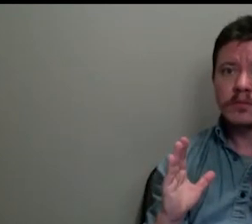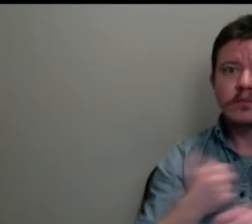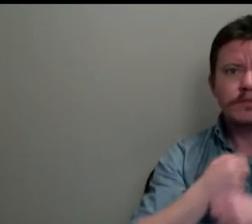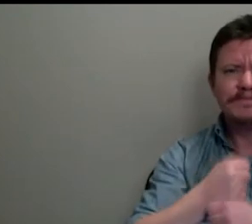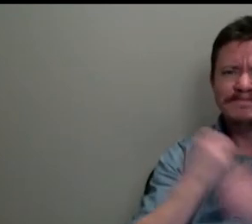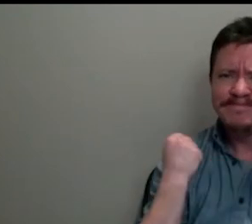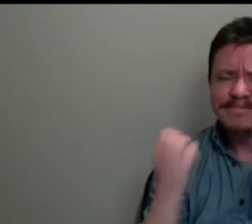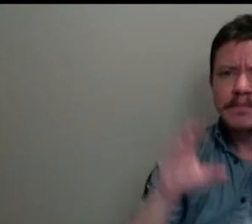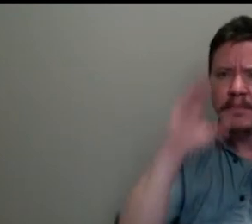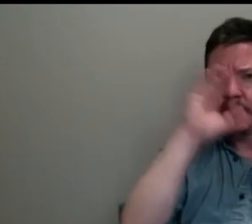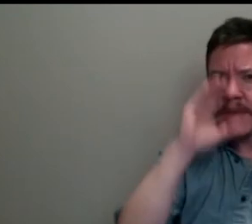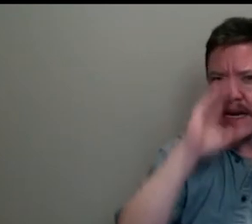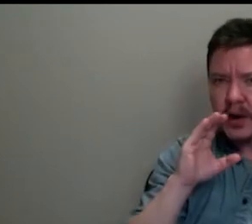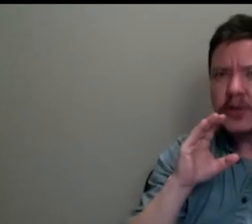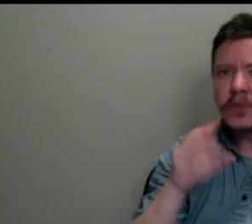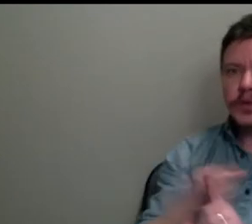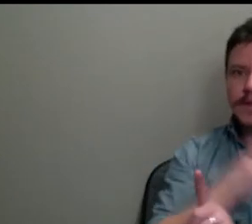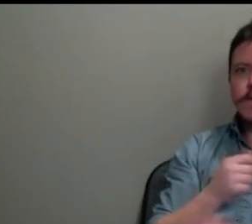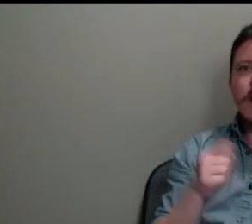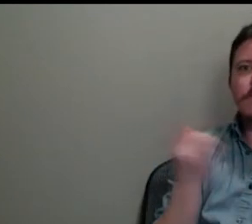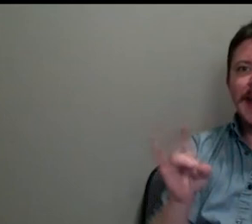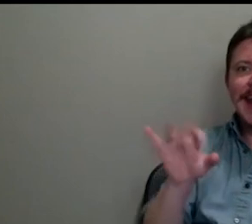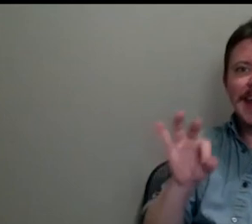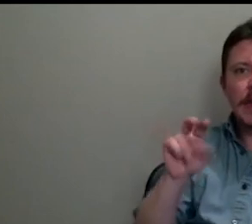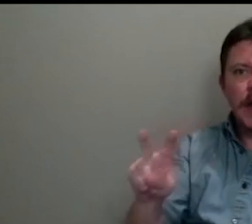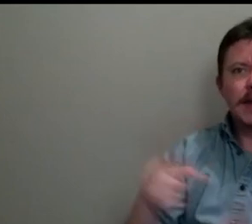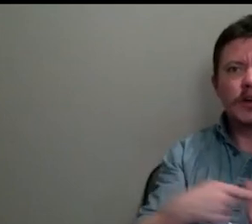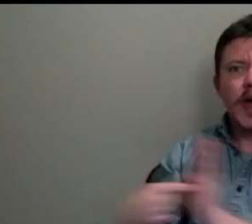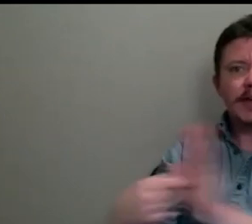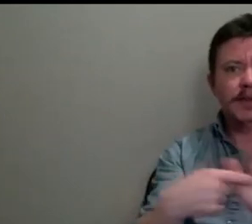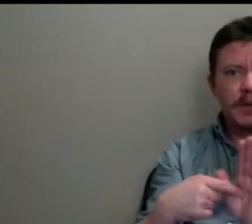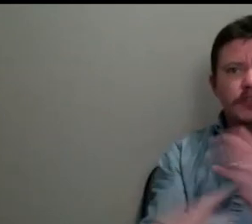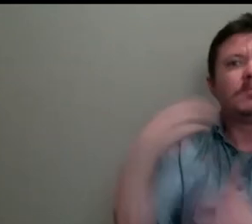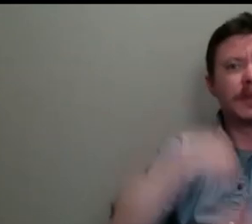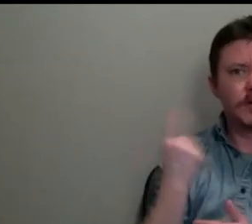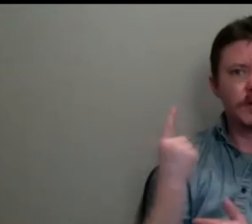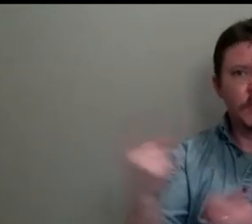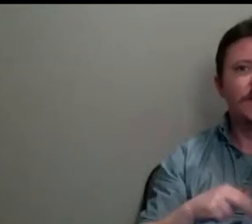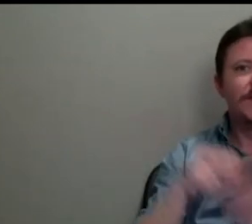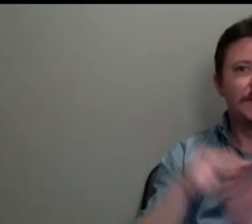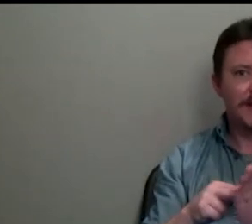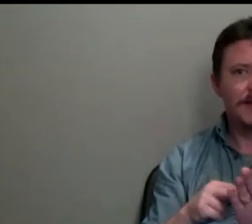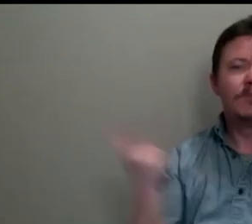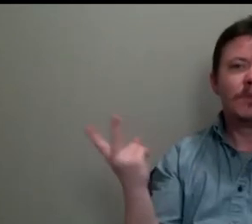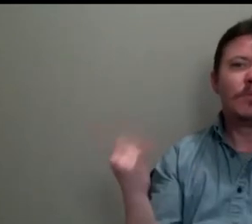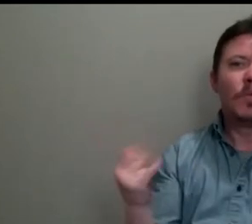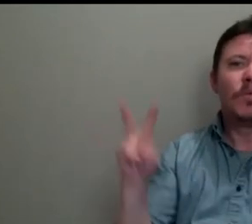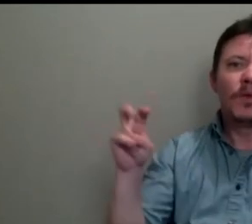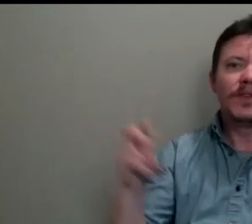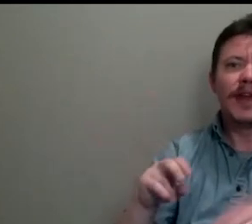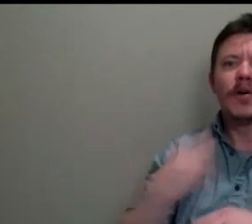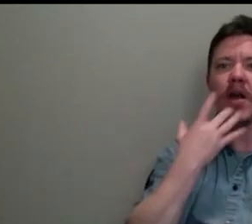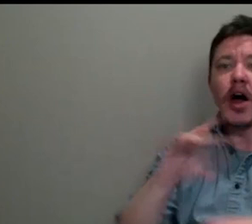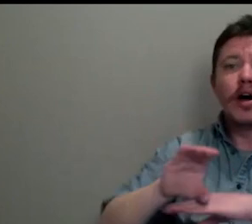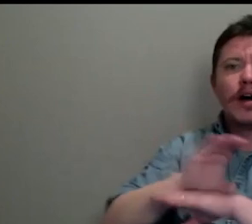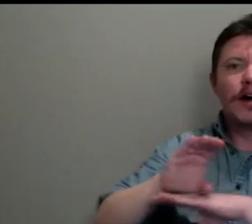cartoons of that exhibition, including one of that painting called, what's now called Hot Chocolate, he exhibited it as